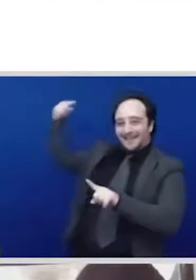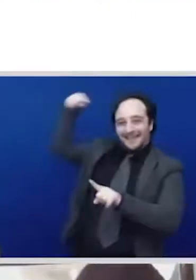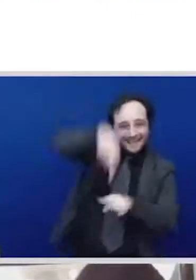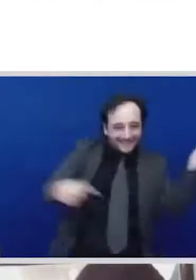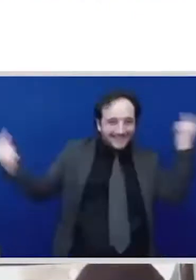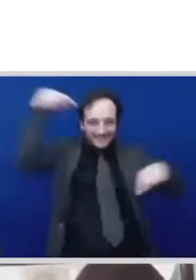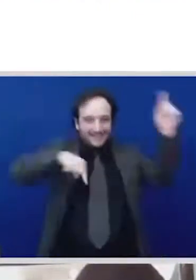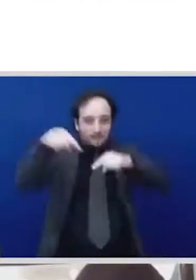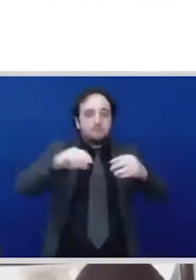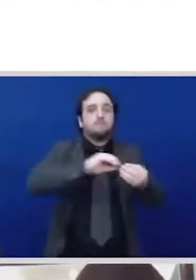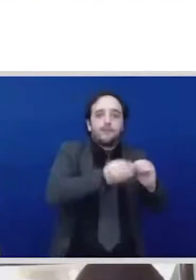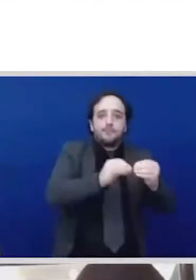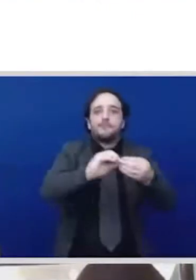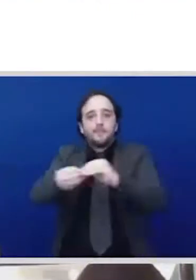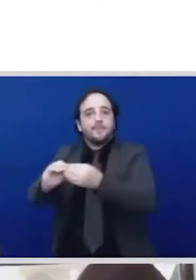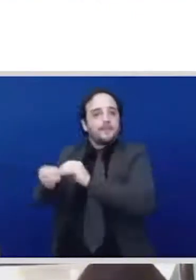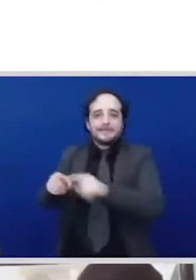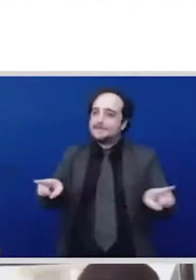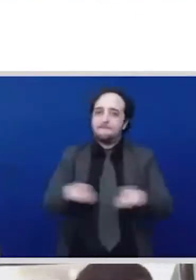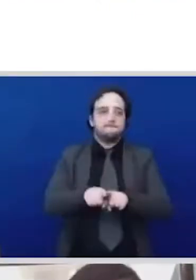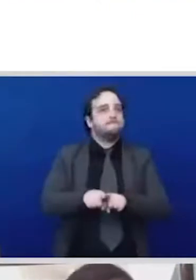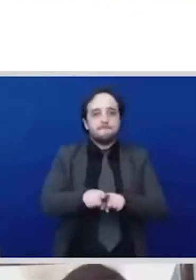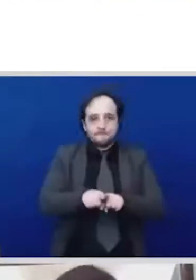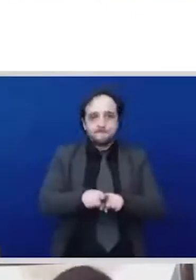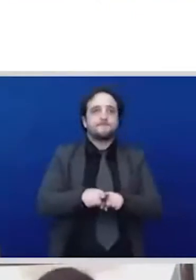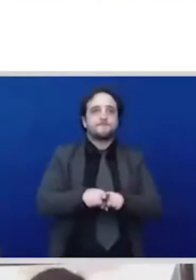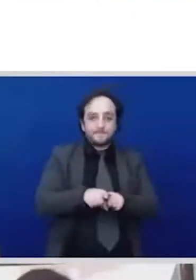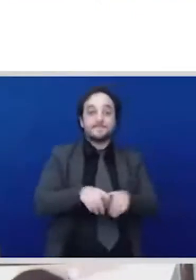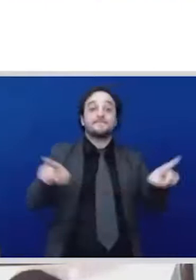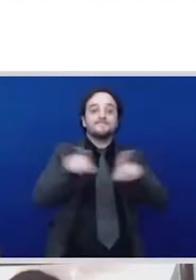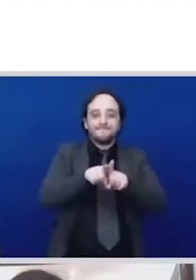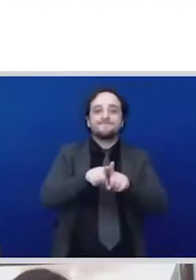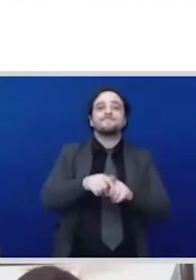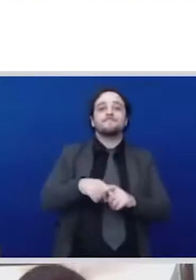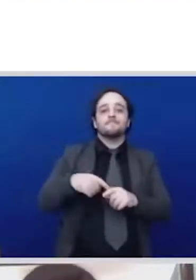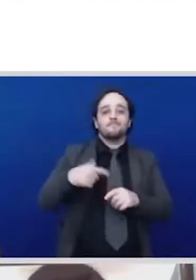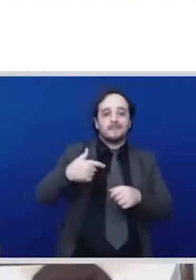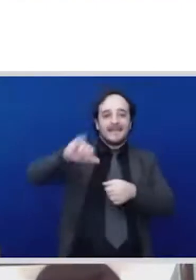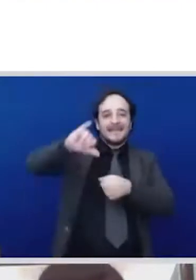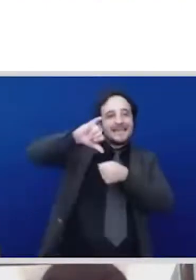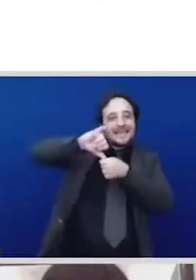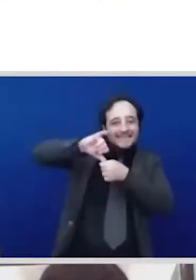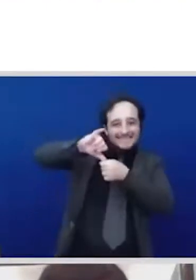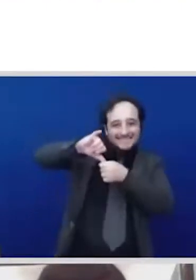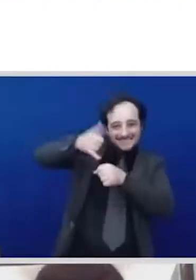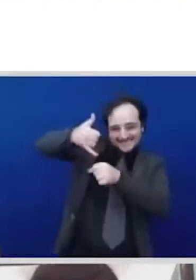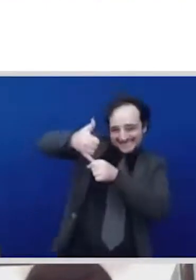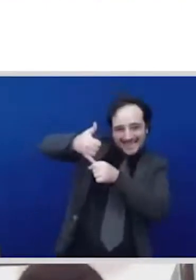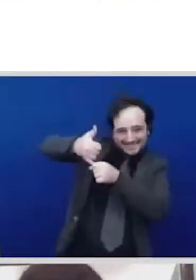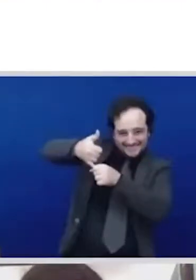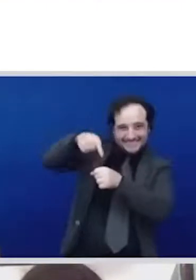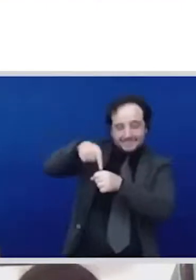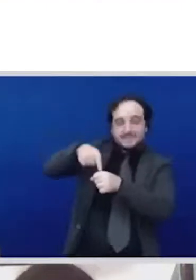further what we also been informed by UN the recent studies on UN women's on impact